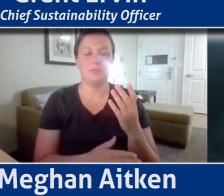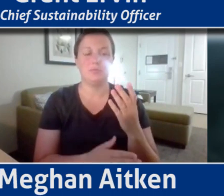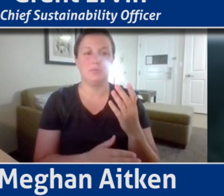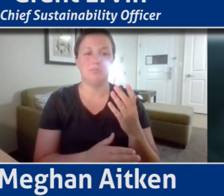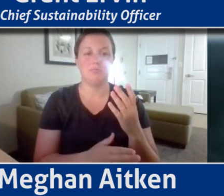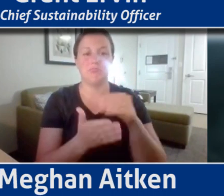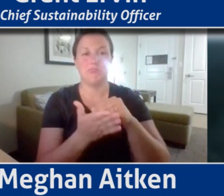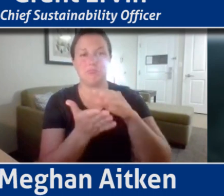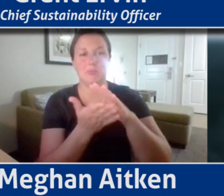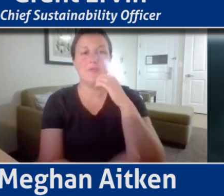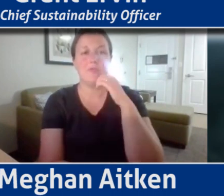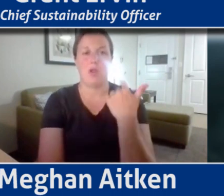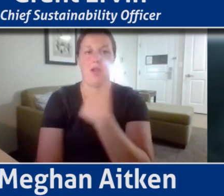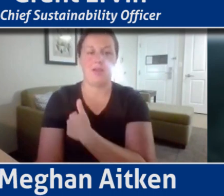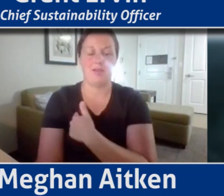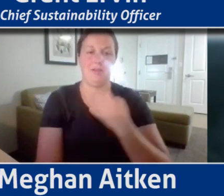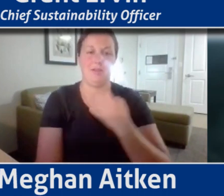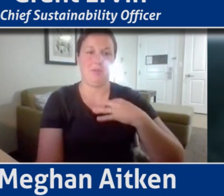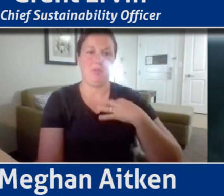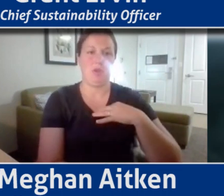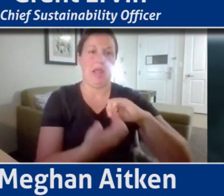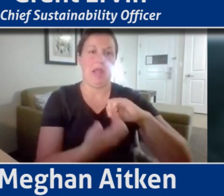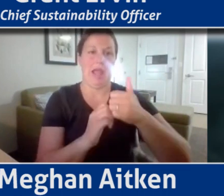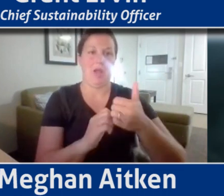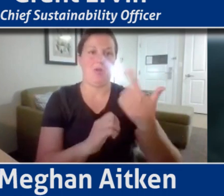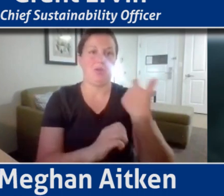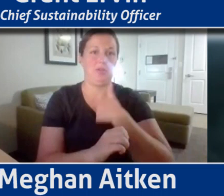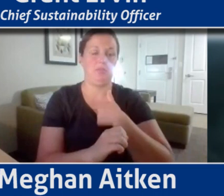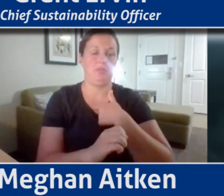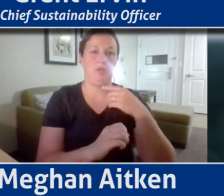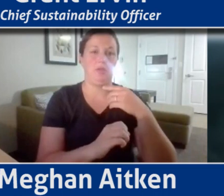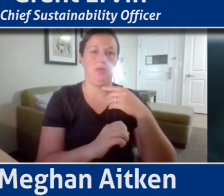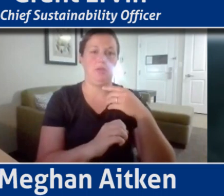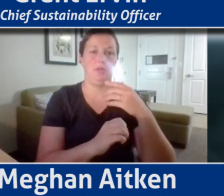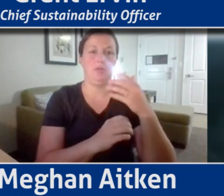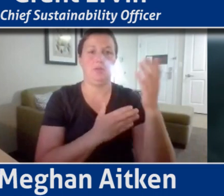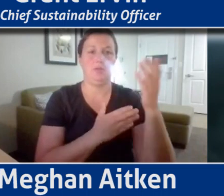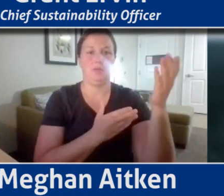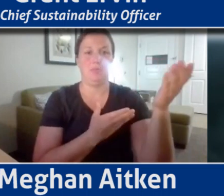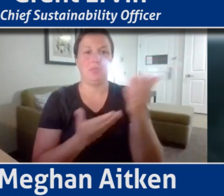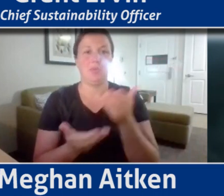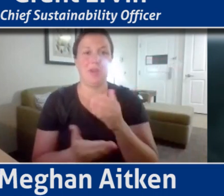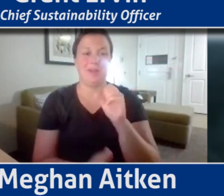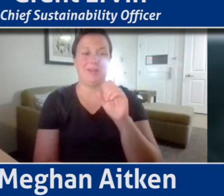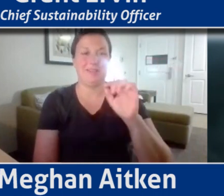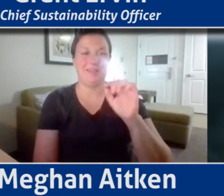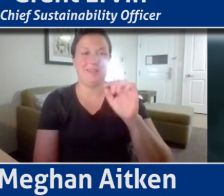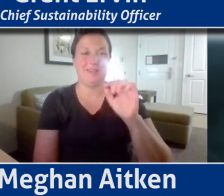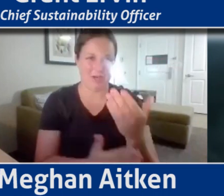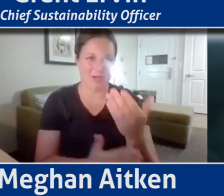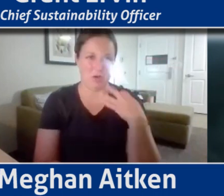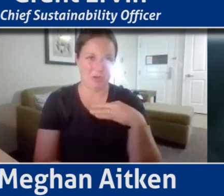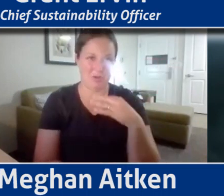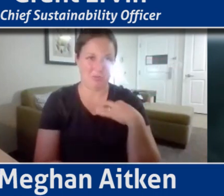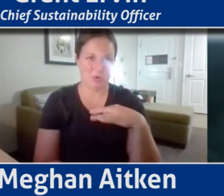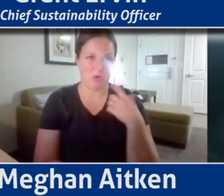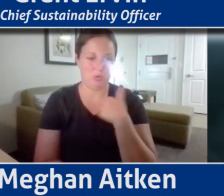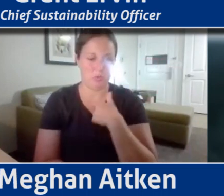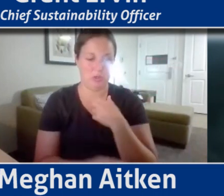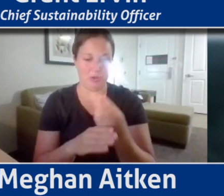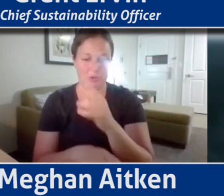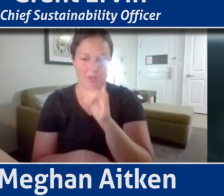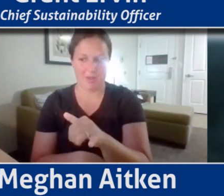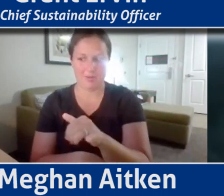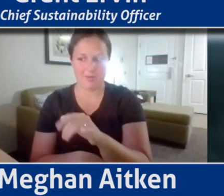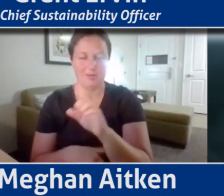recognizing how can we bring the SDGs to Pittsburgh in the best way possible for us to utilize them. And then phase two is mapping, and